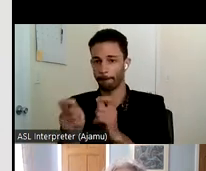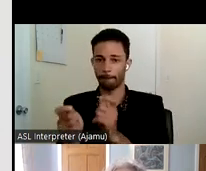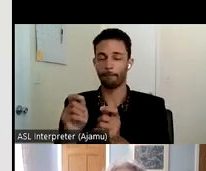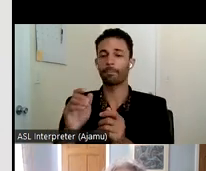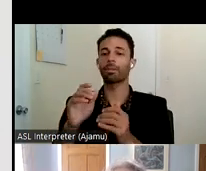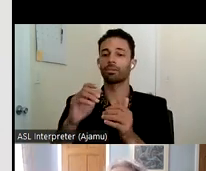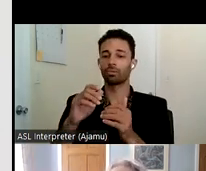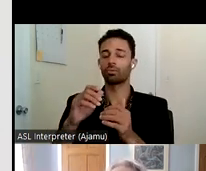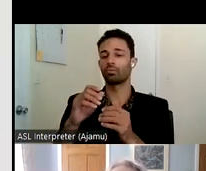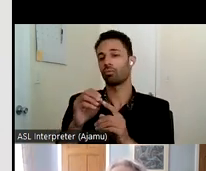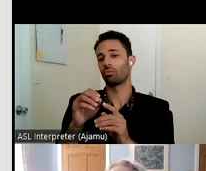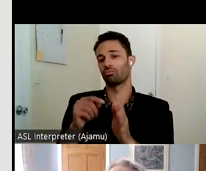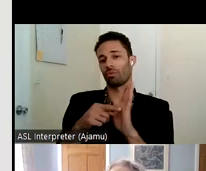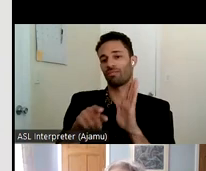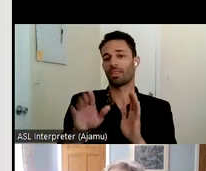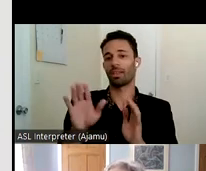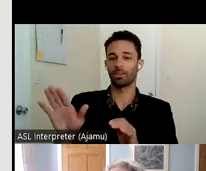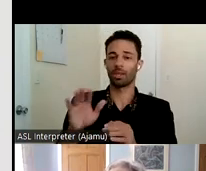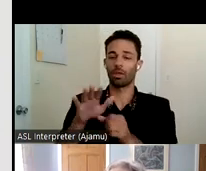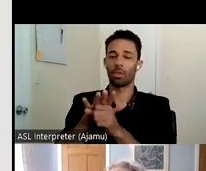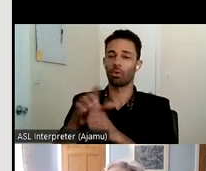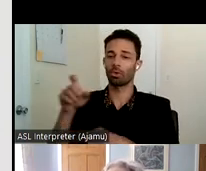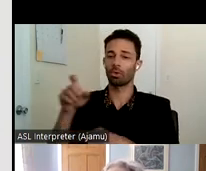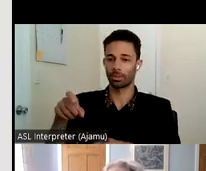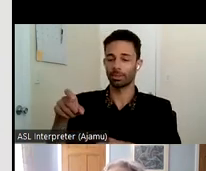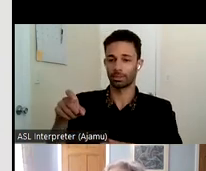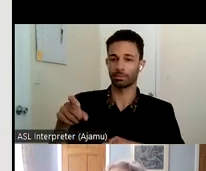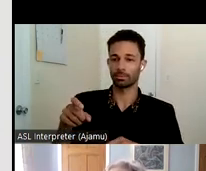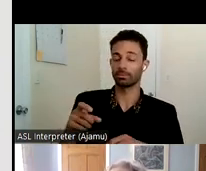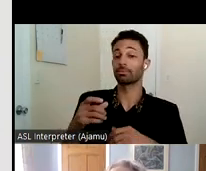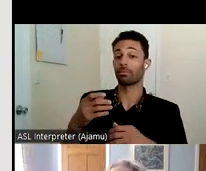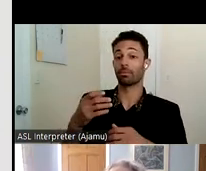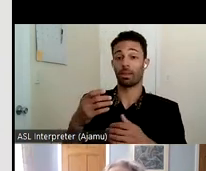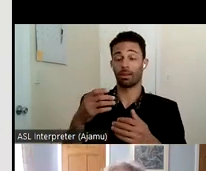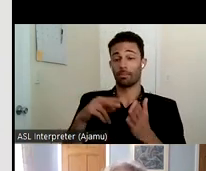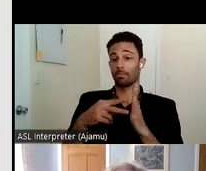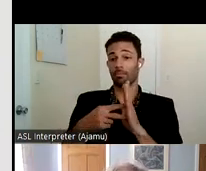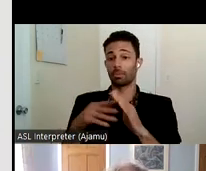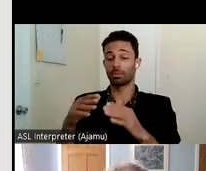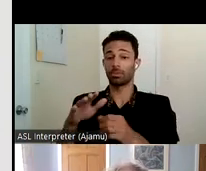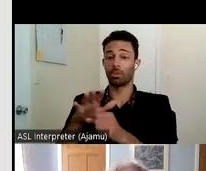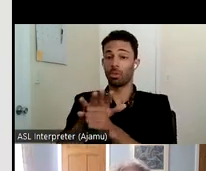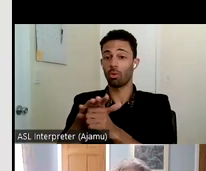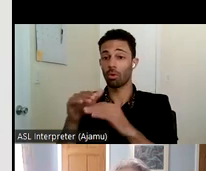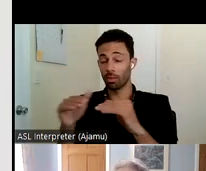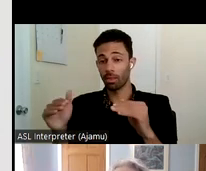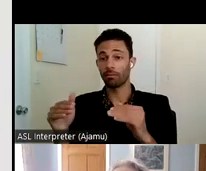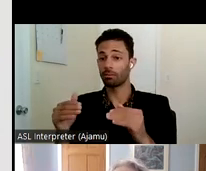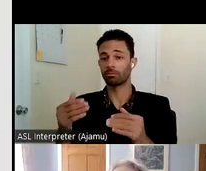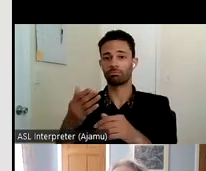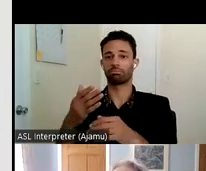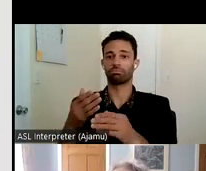local needs which has fostered incredible innovation at the local level and things like multidisciplinary teams